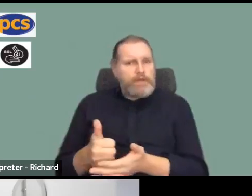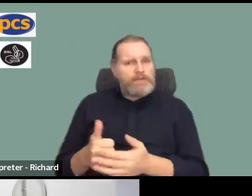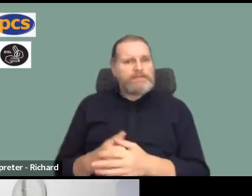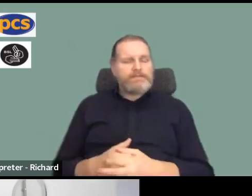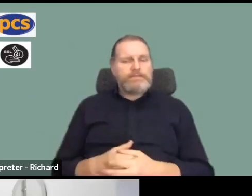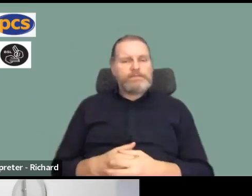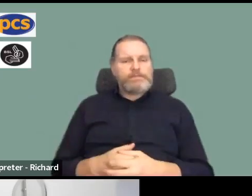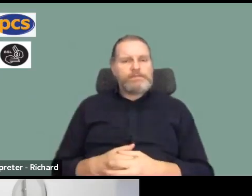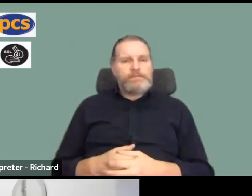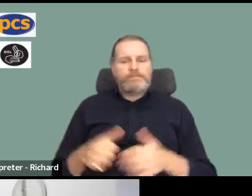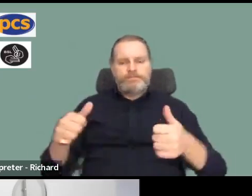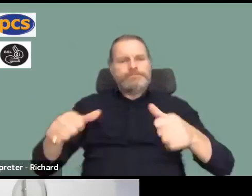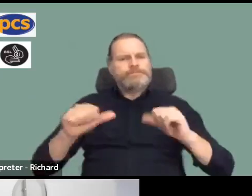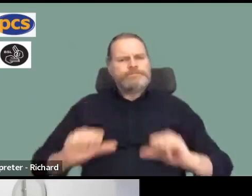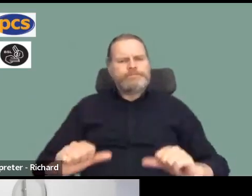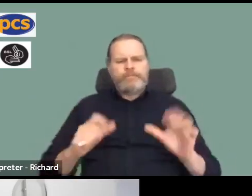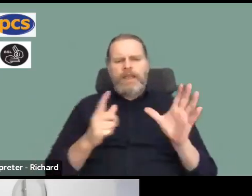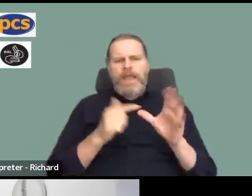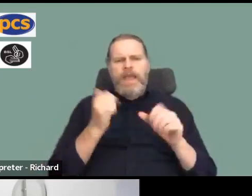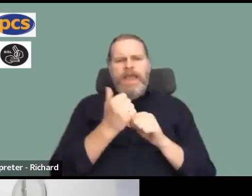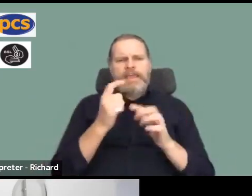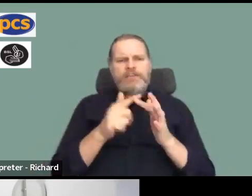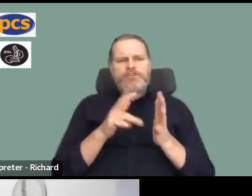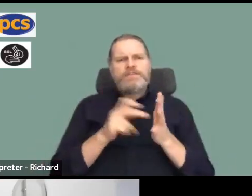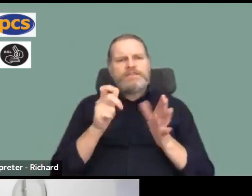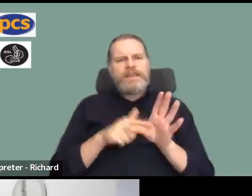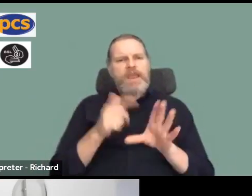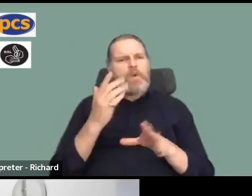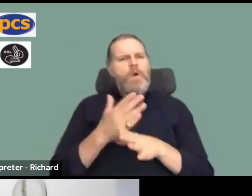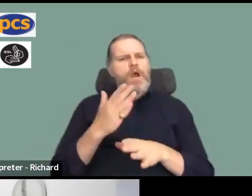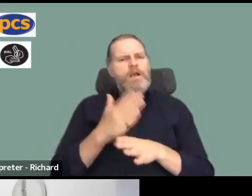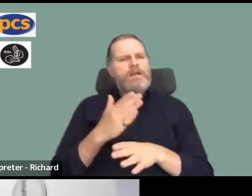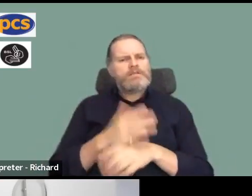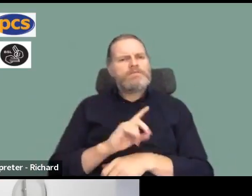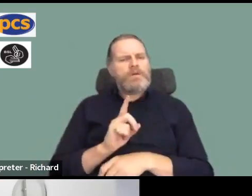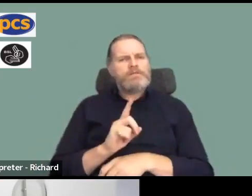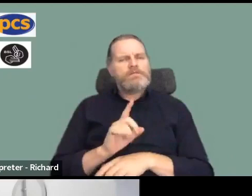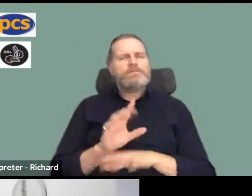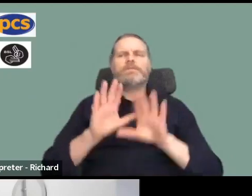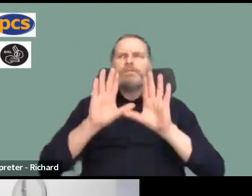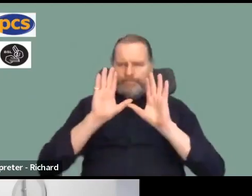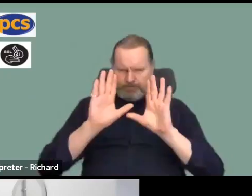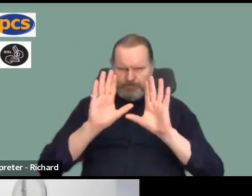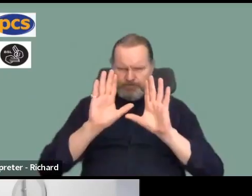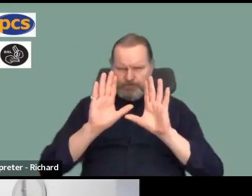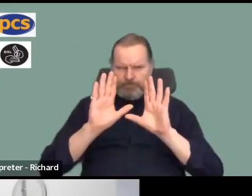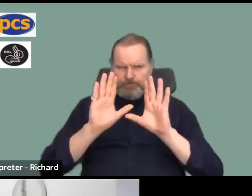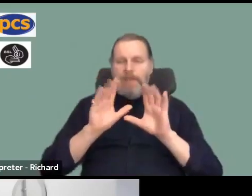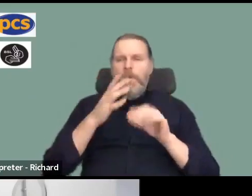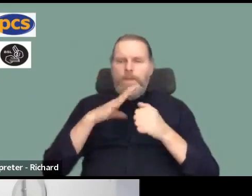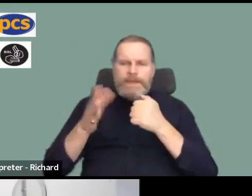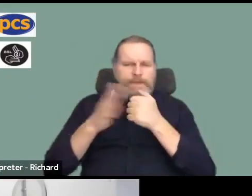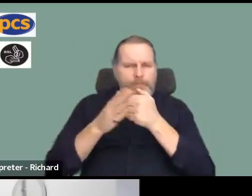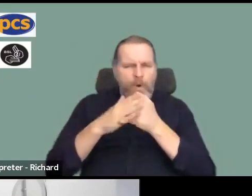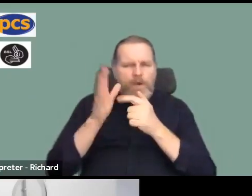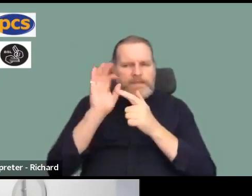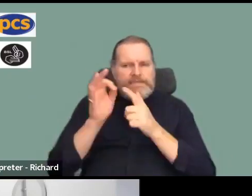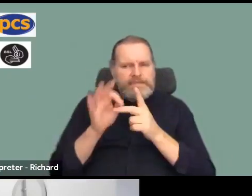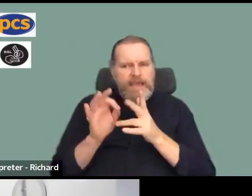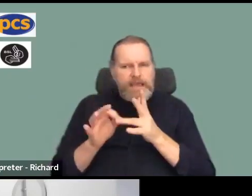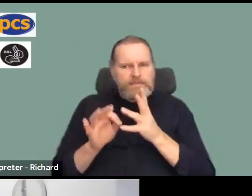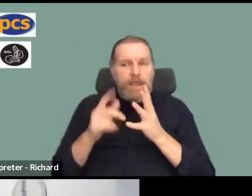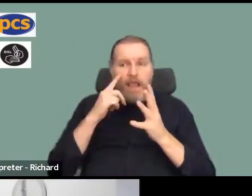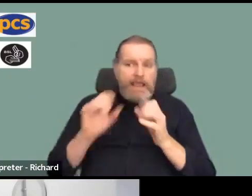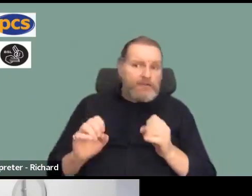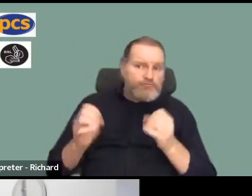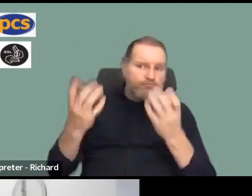On the agency workers, obviously, again, it would help if the person asking that question gave us more details. Because what